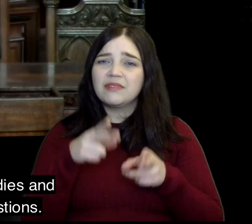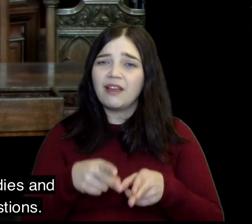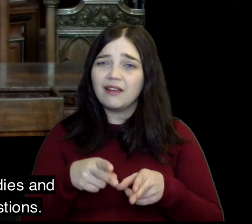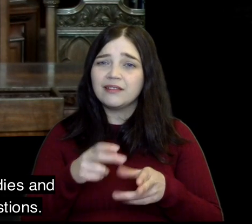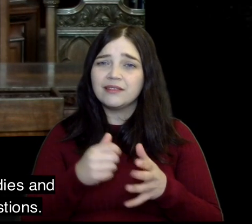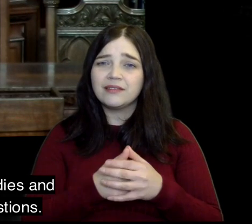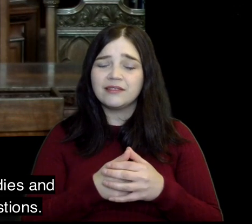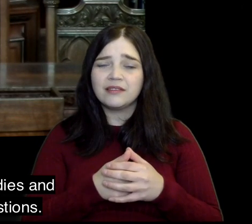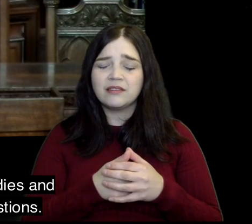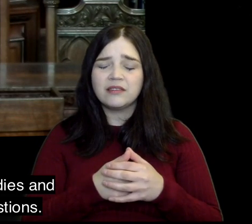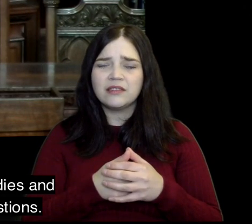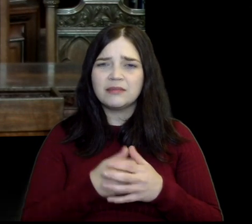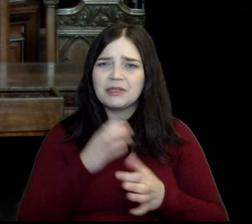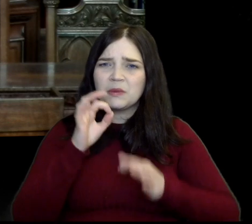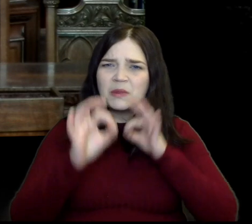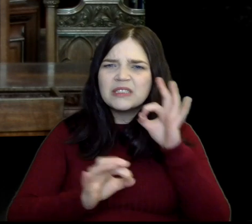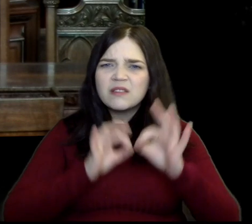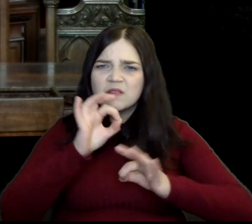the widow's son dies